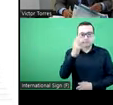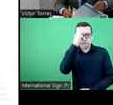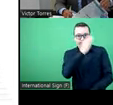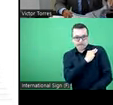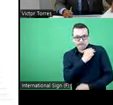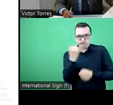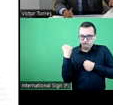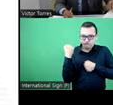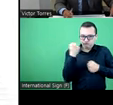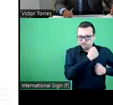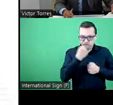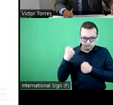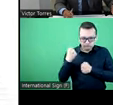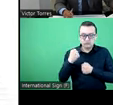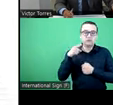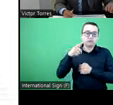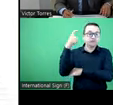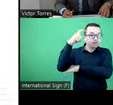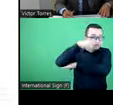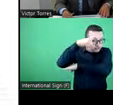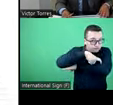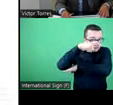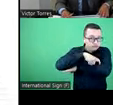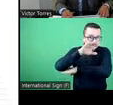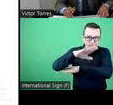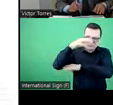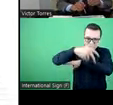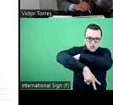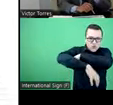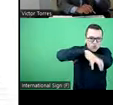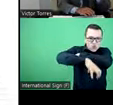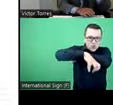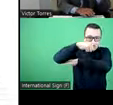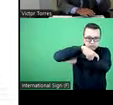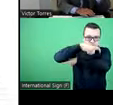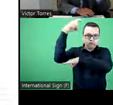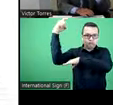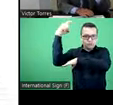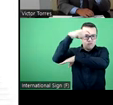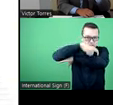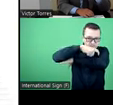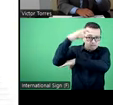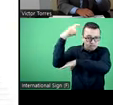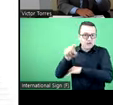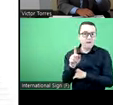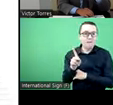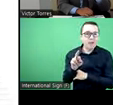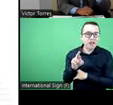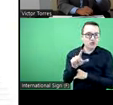for example, the train system, the armed forces,